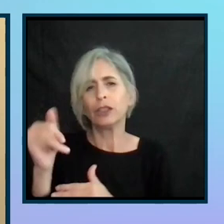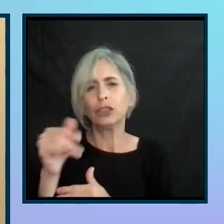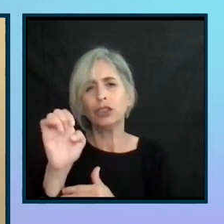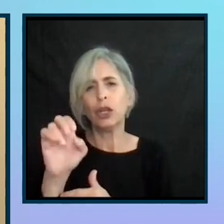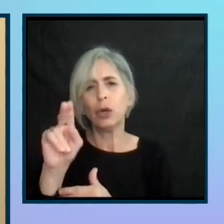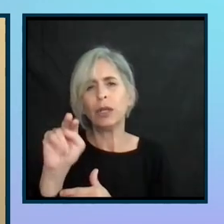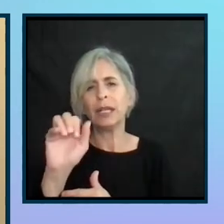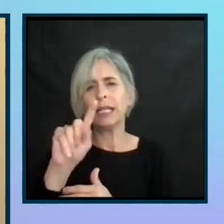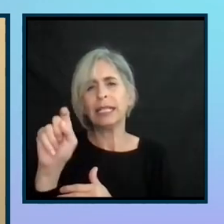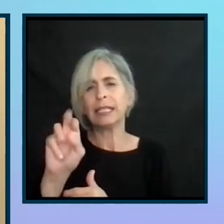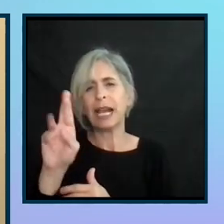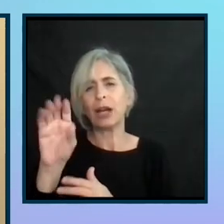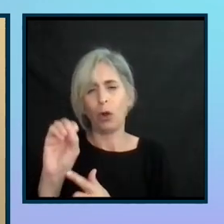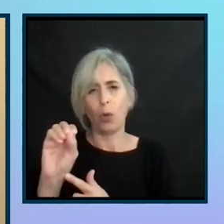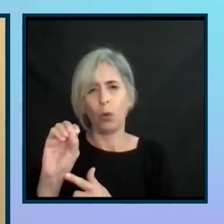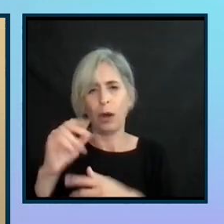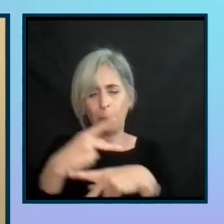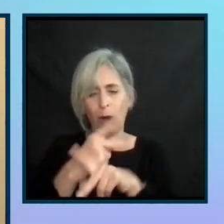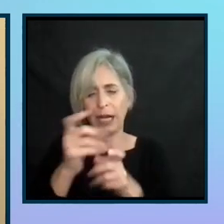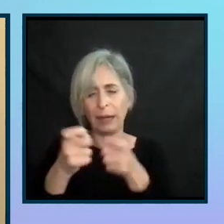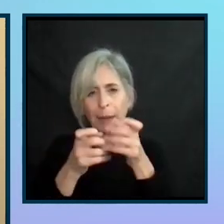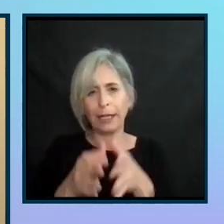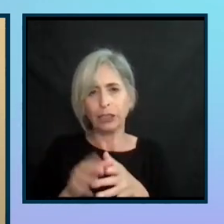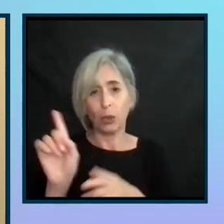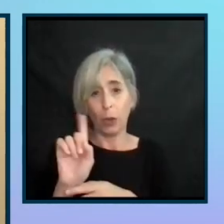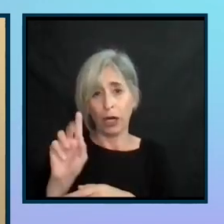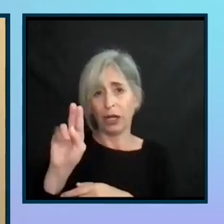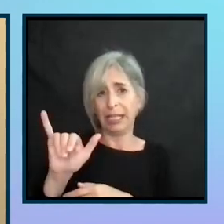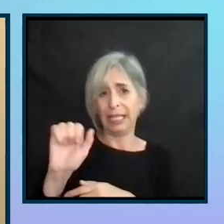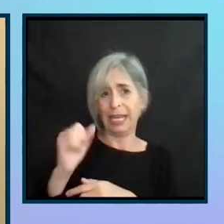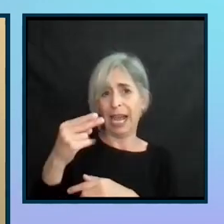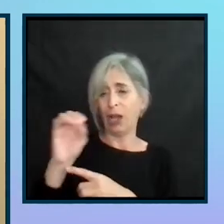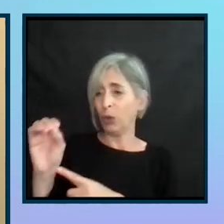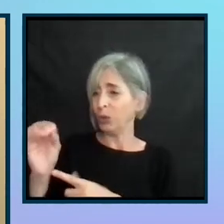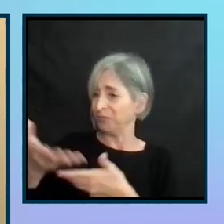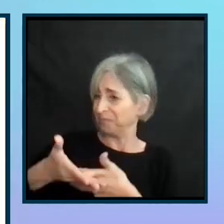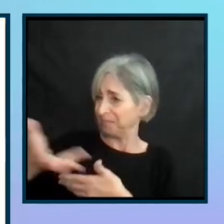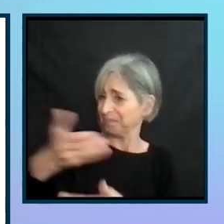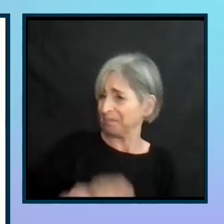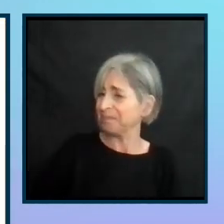here, product manager at Yahoo. So take it away, Joe.